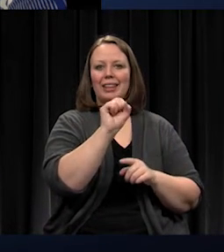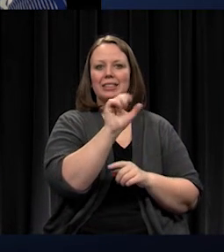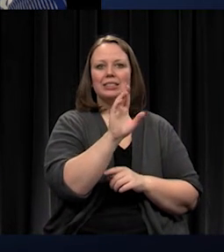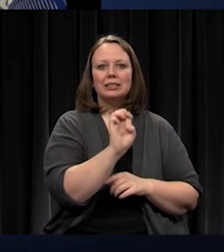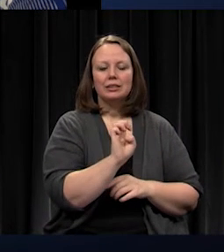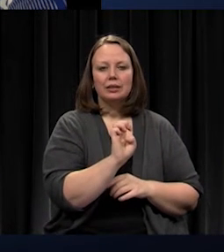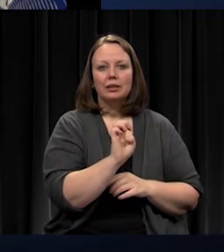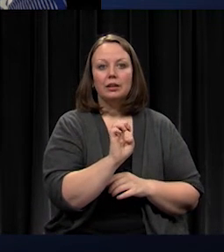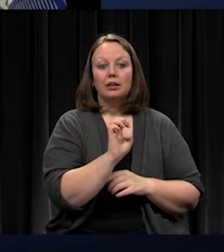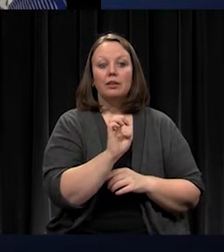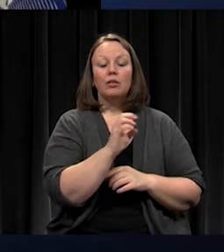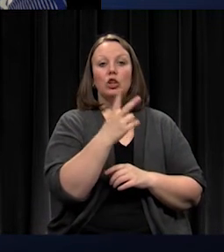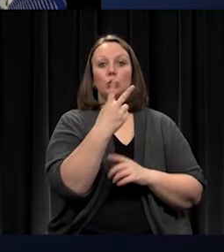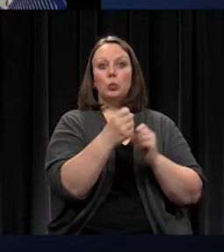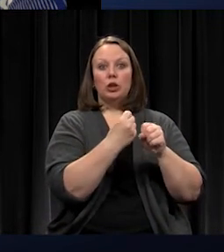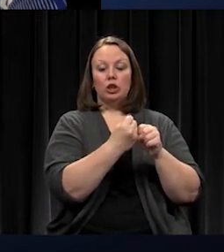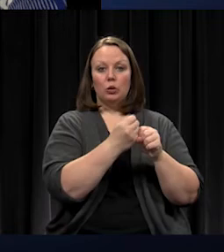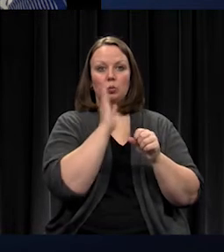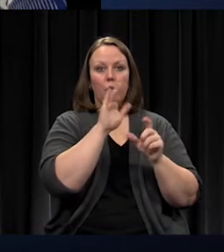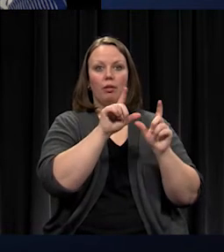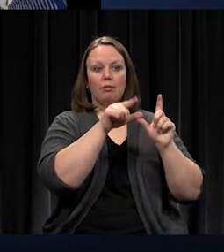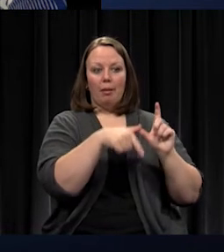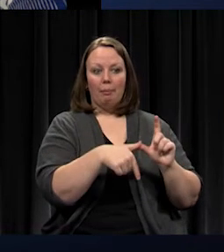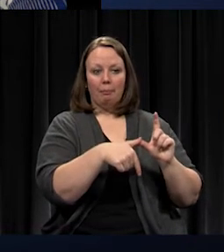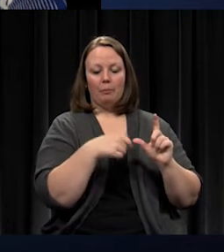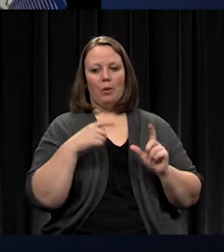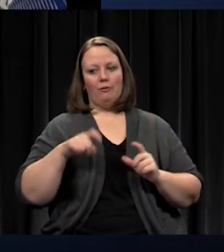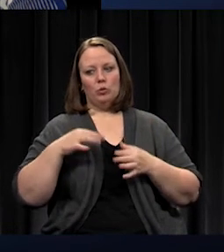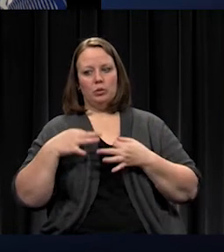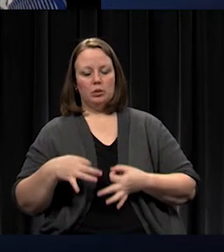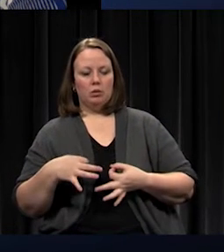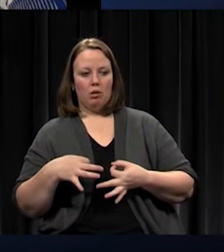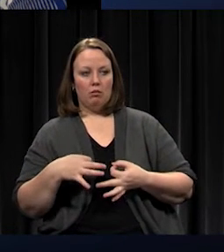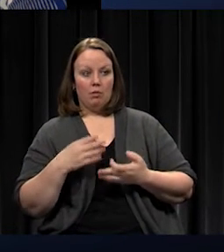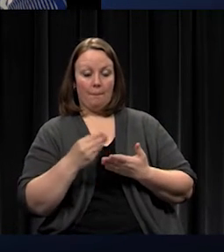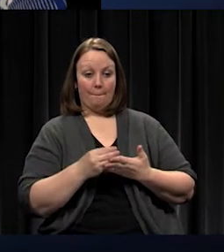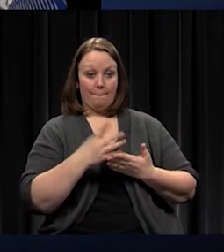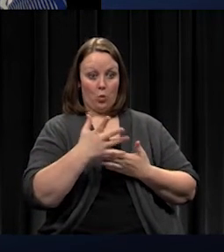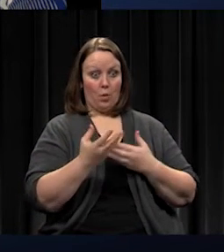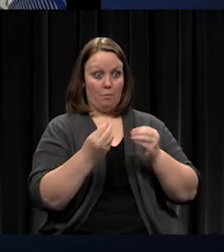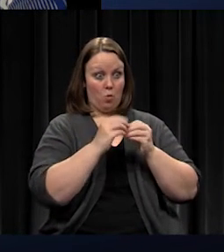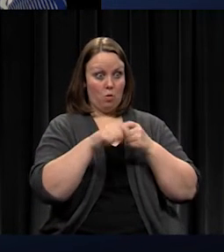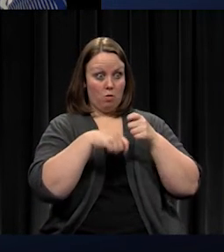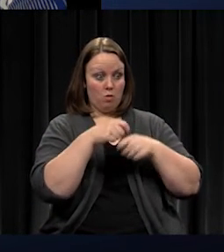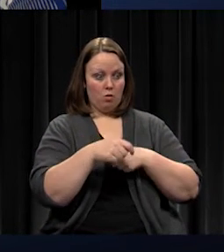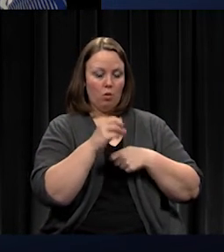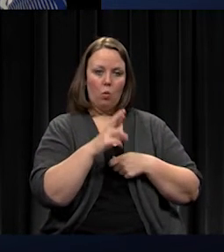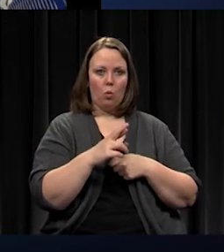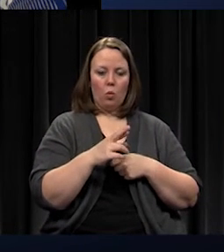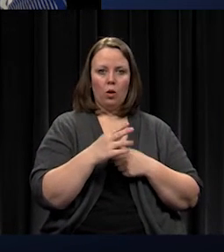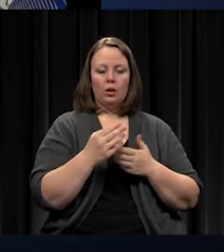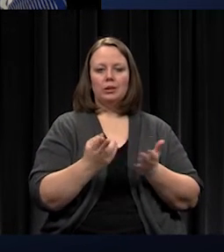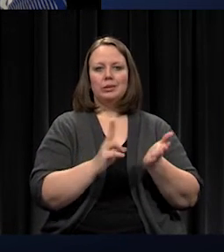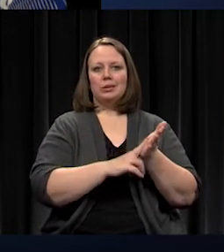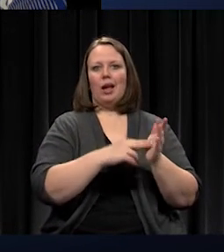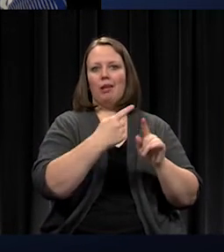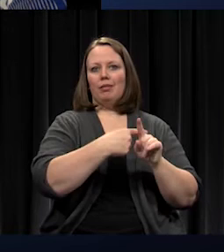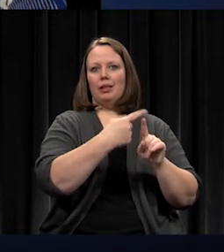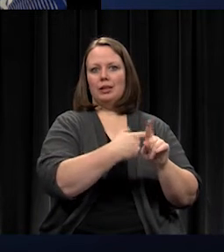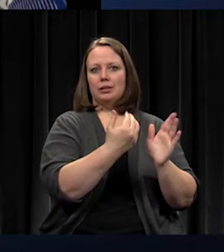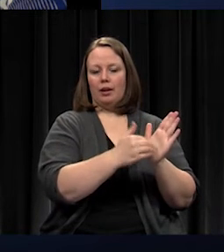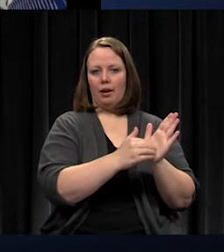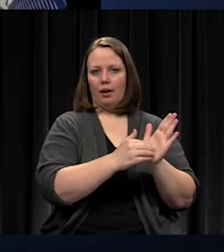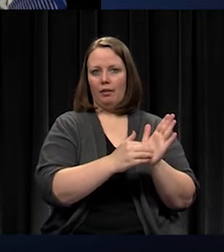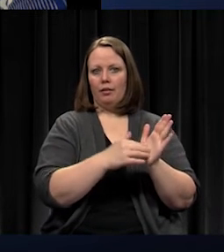replacement or do we want to go into another lease? Three years, we'll be approaching the end of the life on the middle school iPads. So